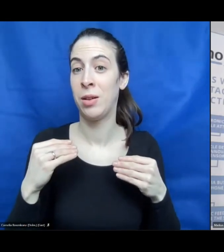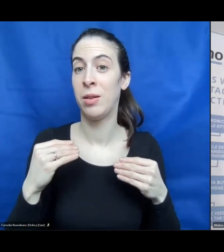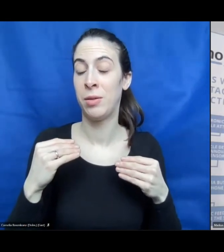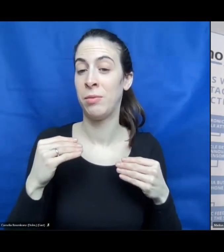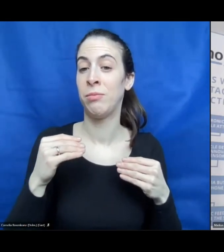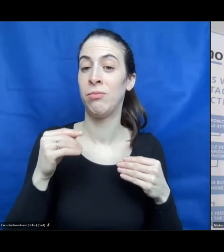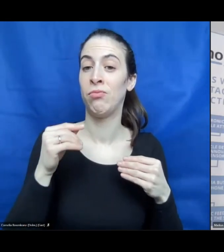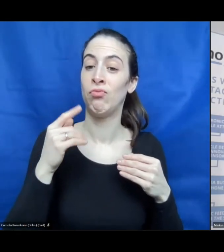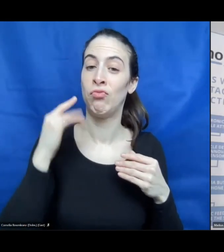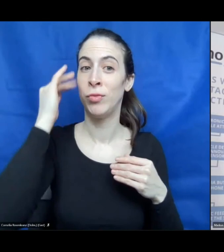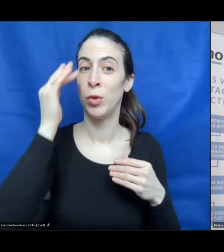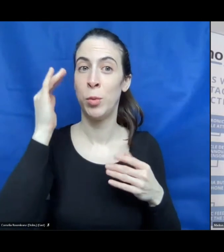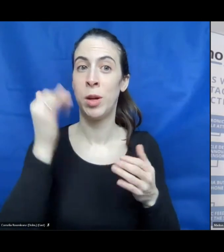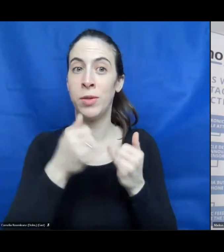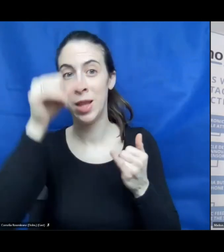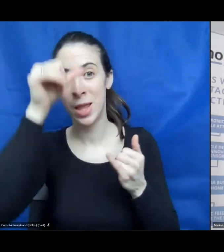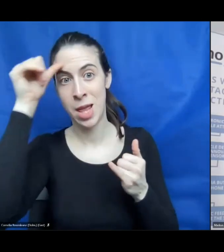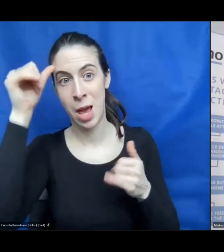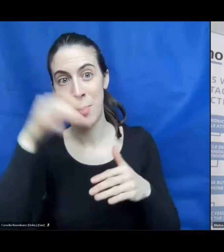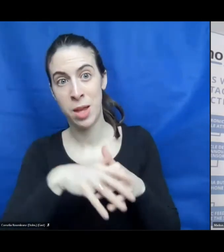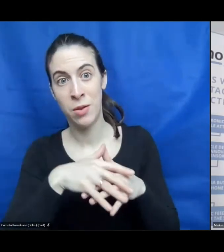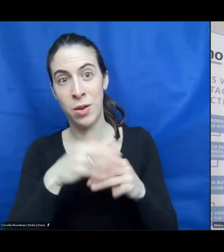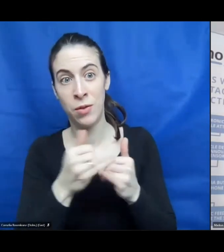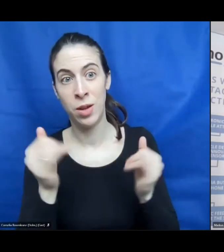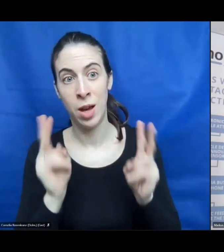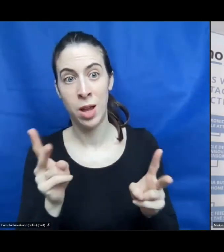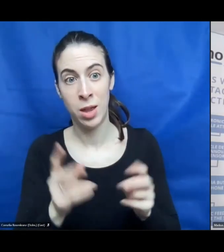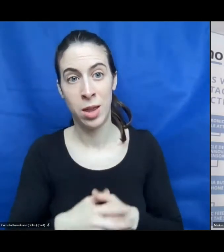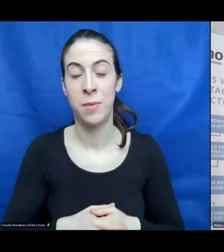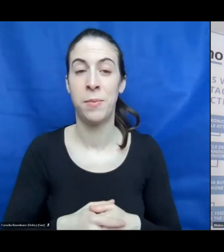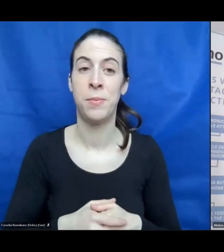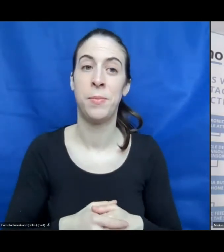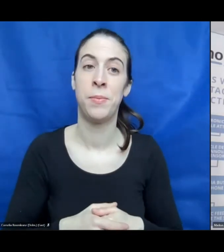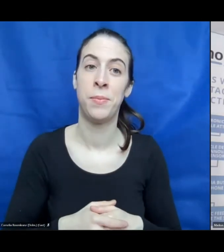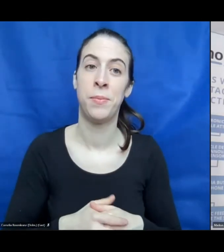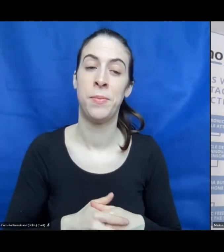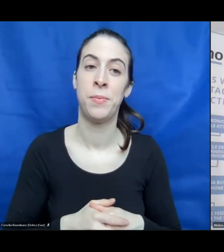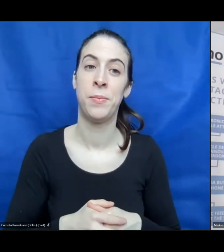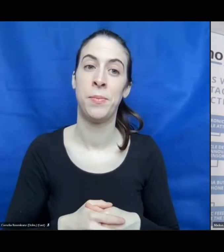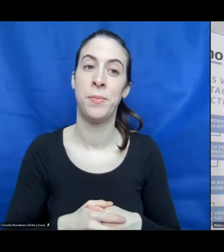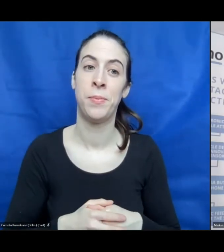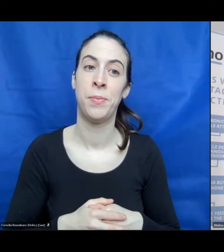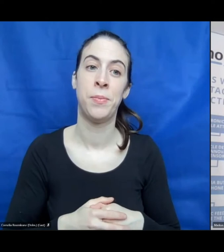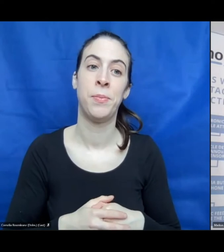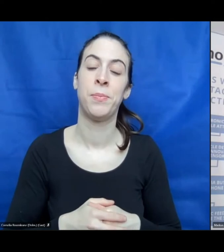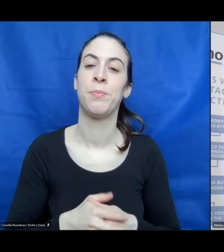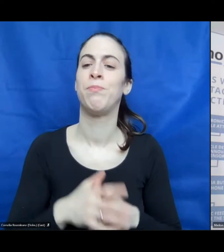about the name of such a network. So, what should be the structure of such a